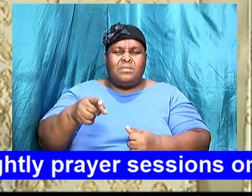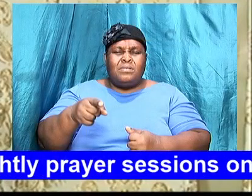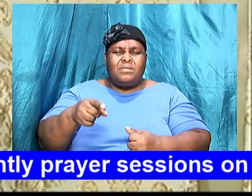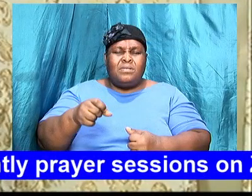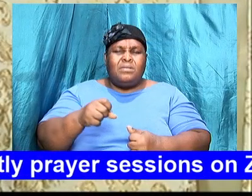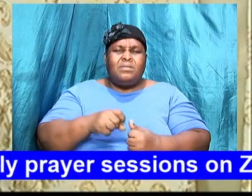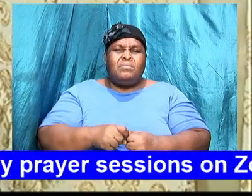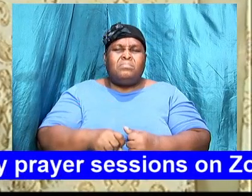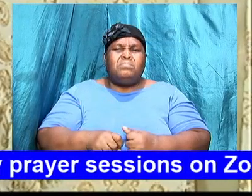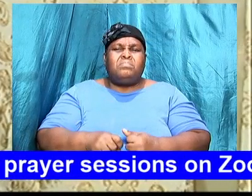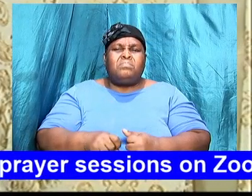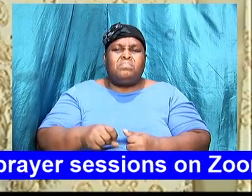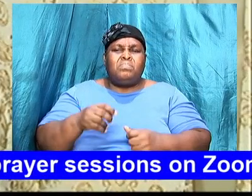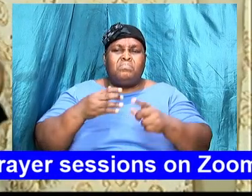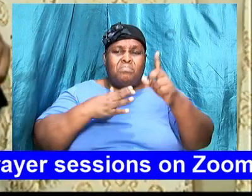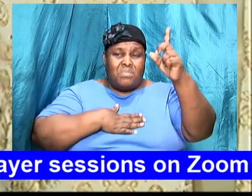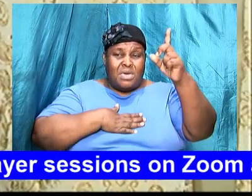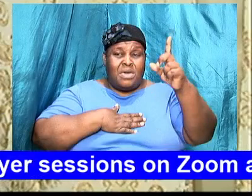Isaac